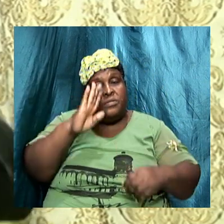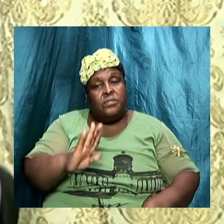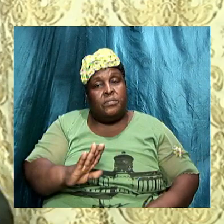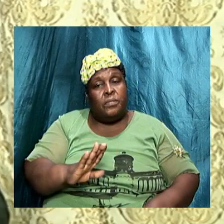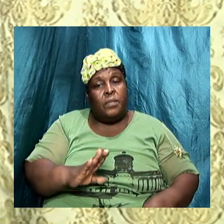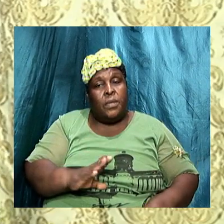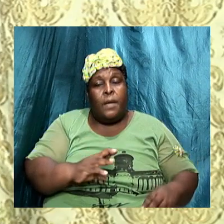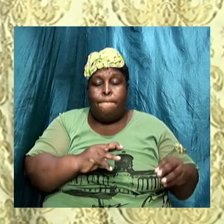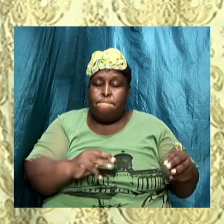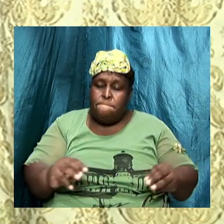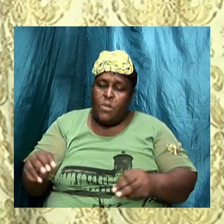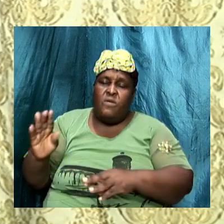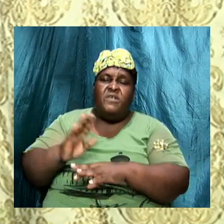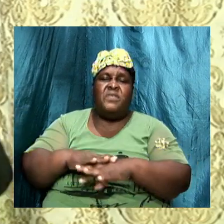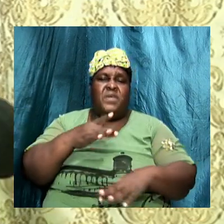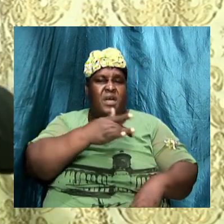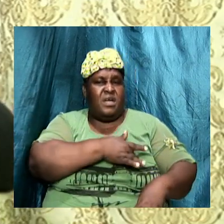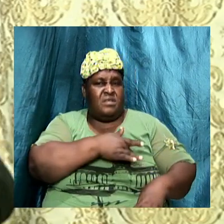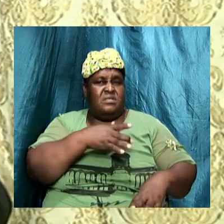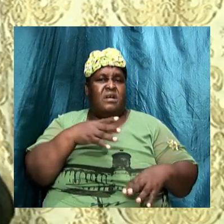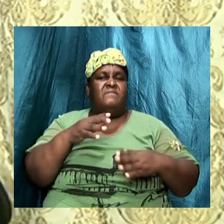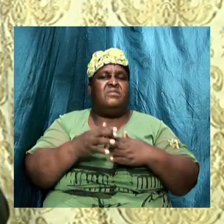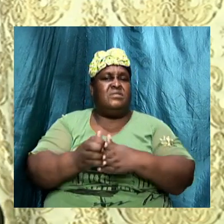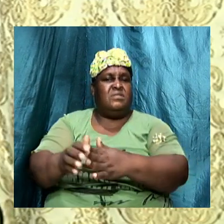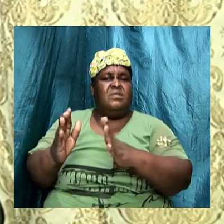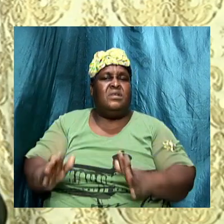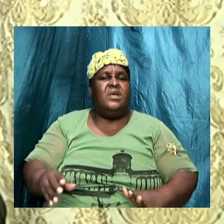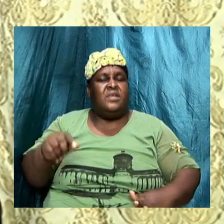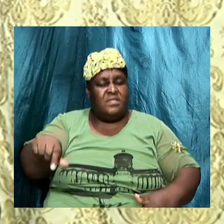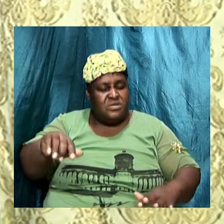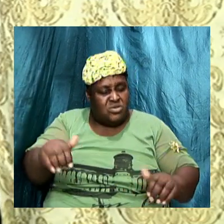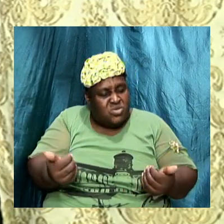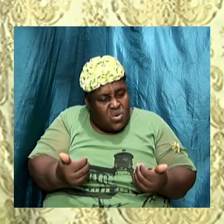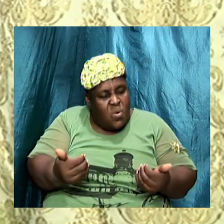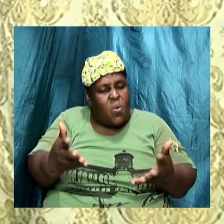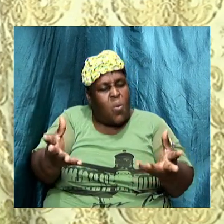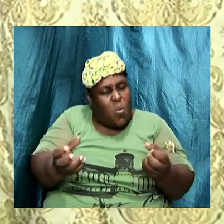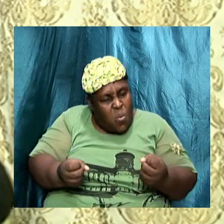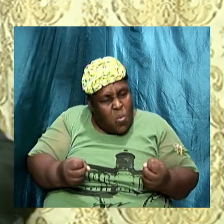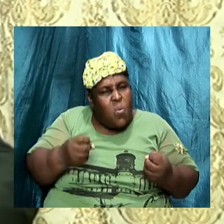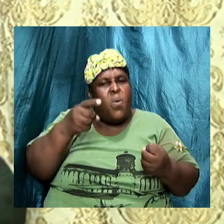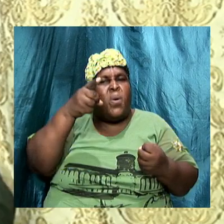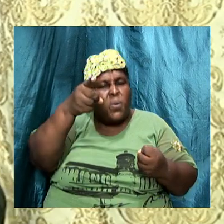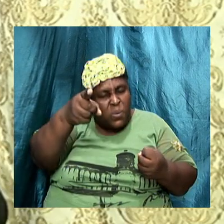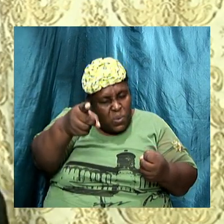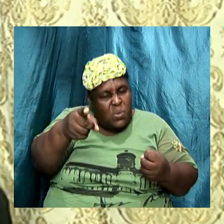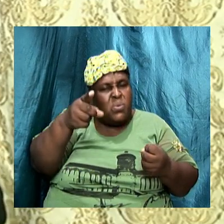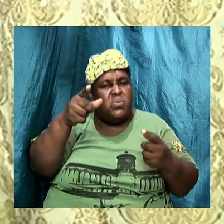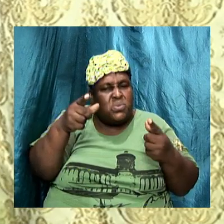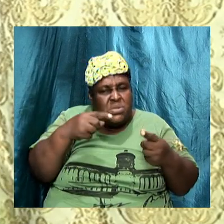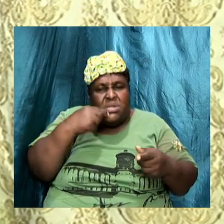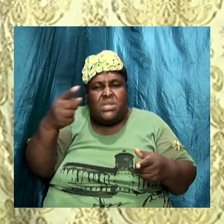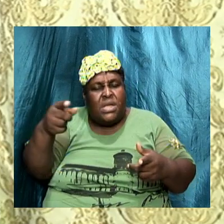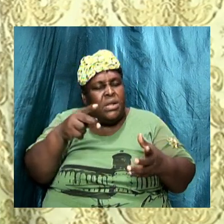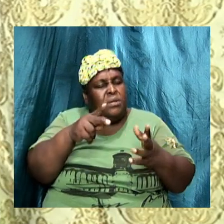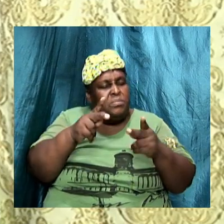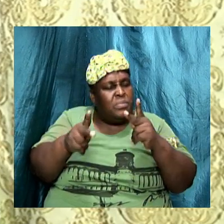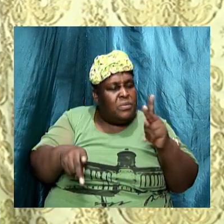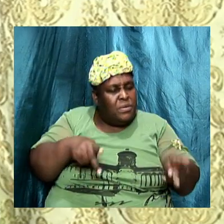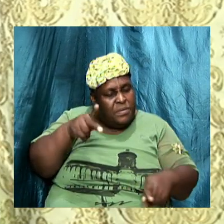move upon the heart of his leader and said this is how I want you to do it this is what I want you to tell the people